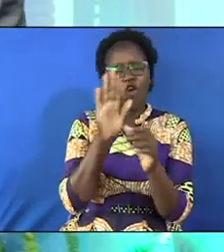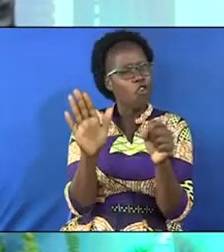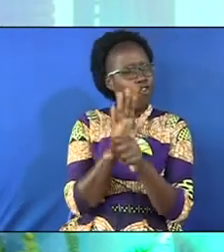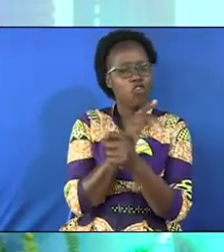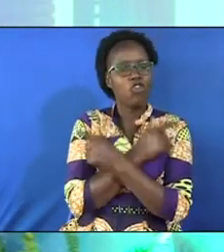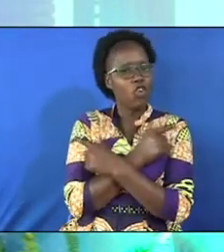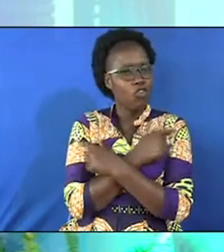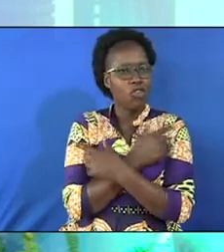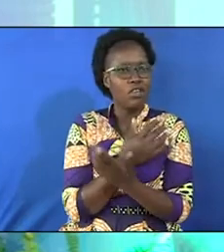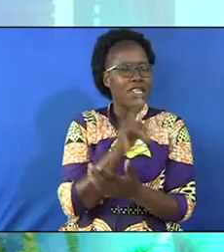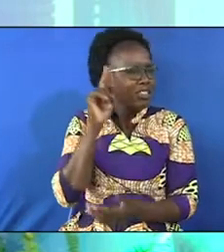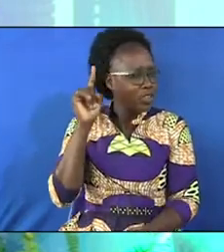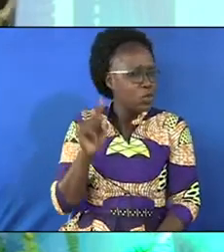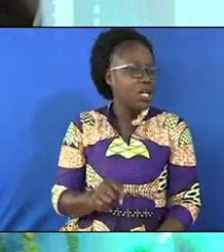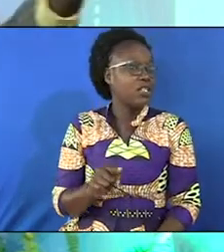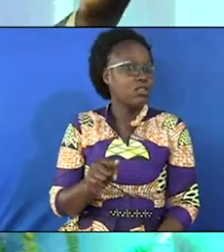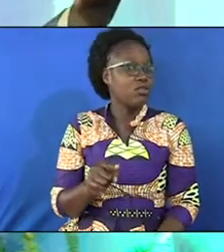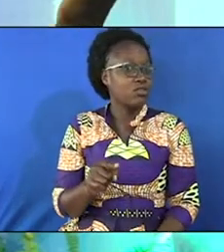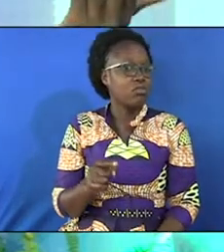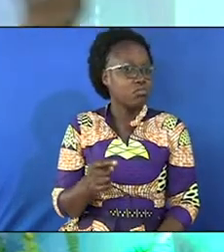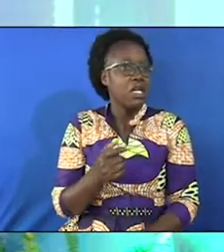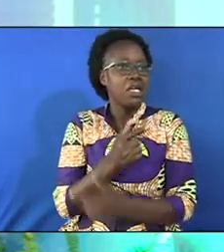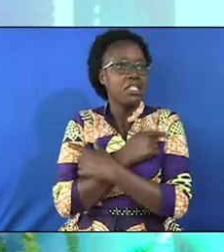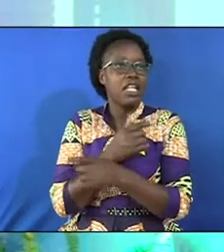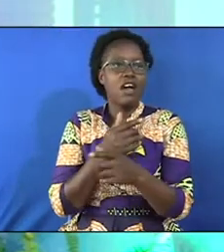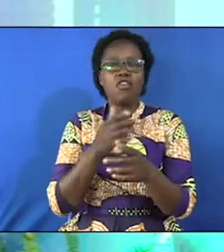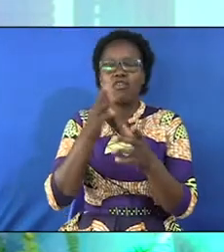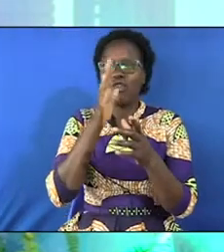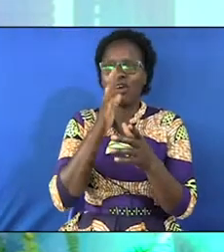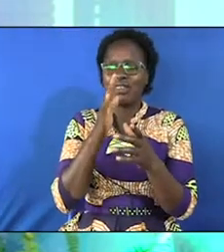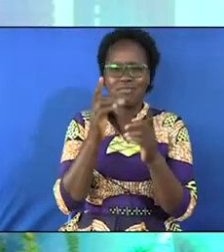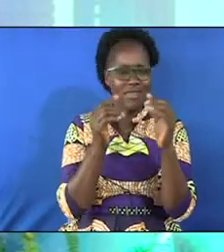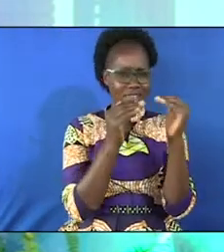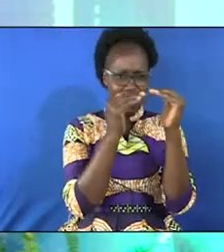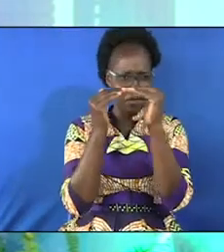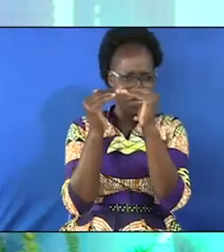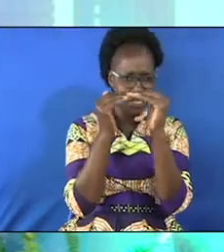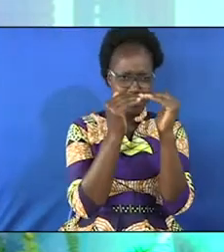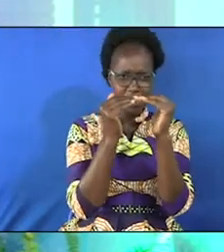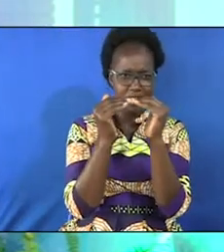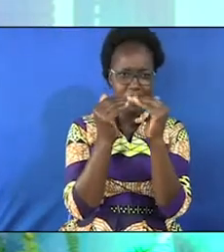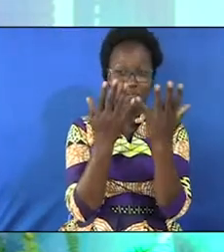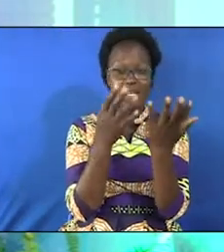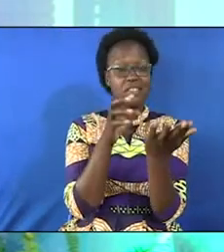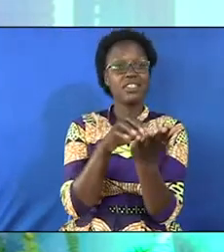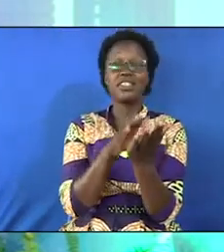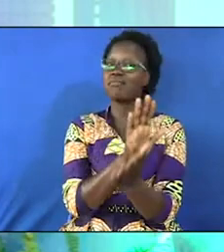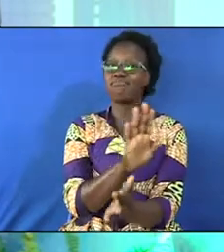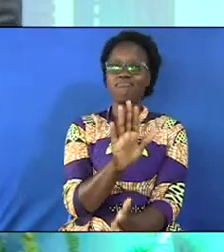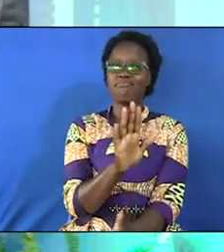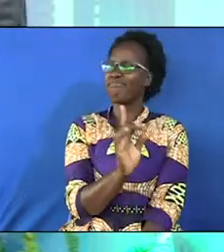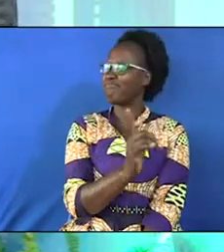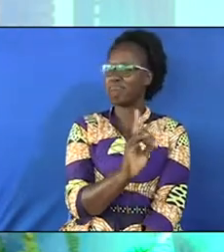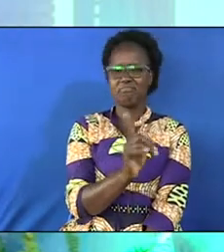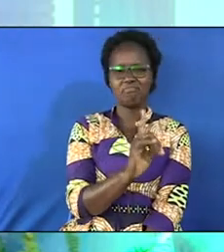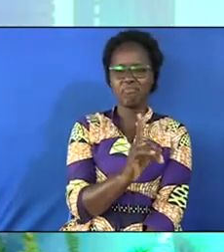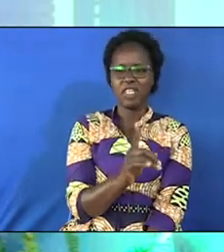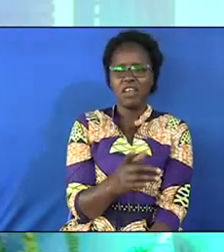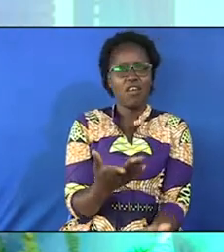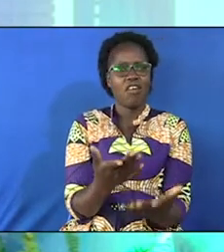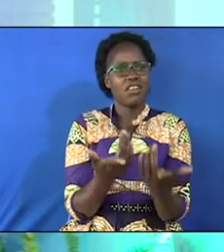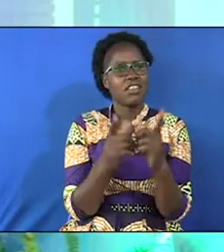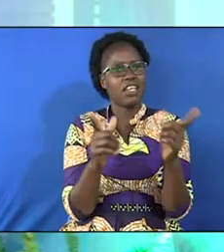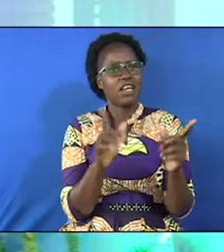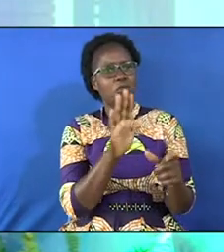love. You cannot God the love of God cannot be limited by your status either from the language you